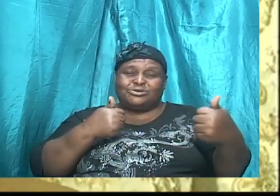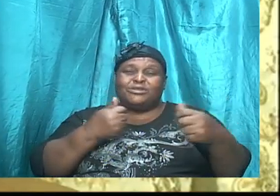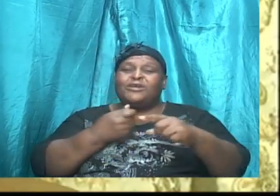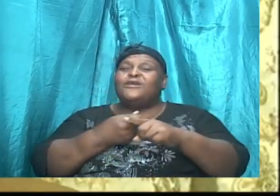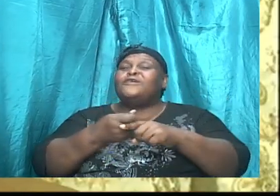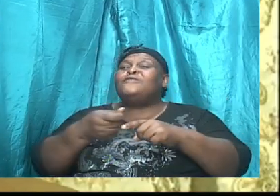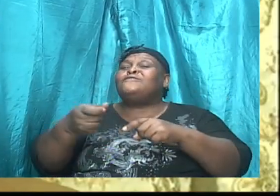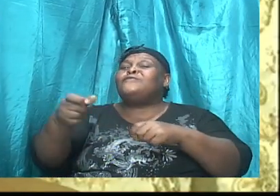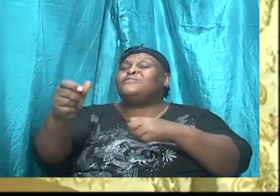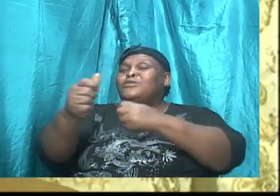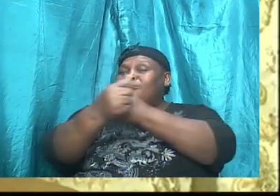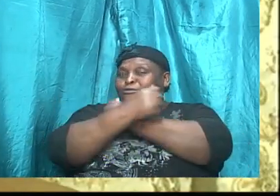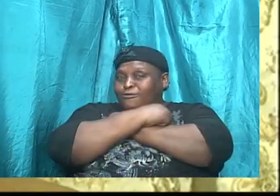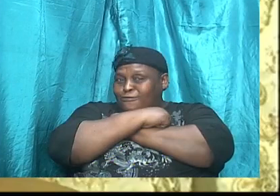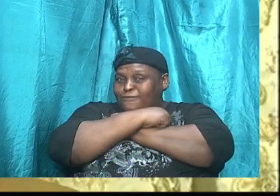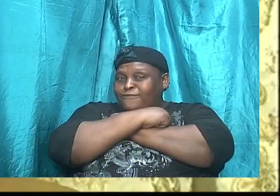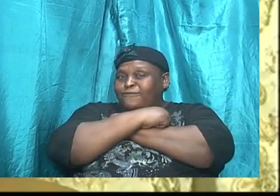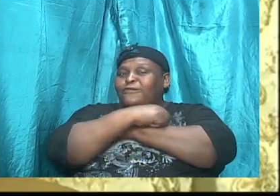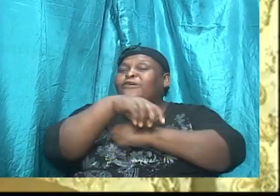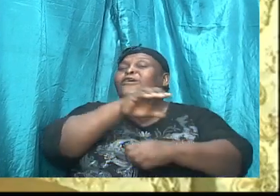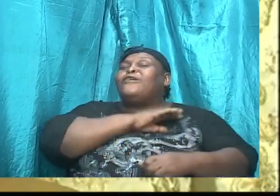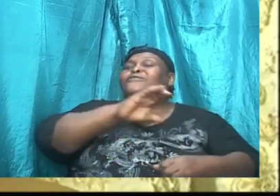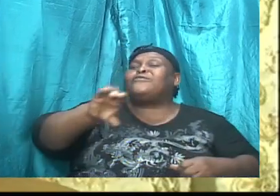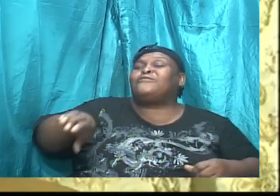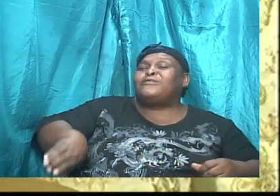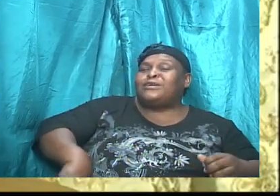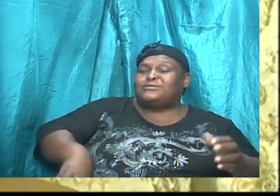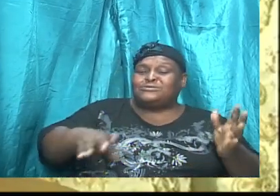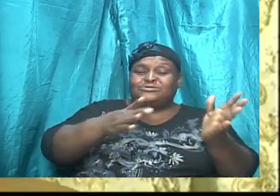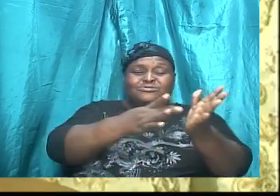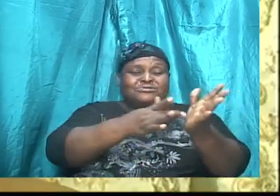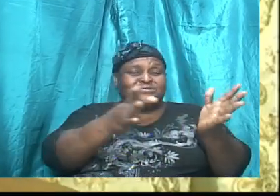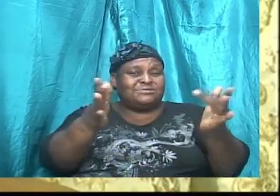love of Christ Jesus.